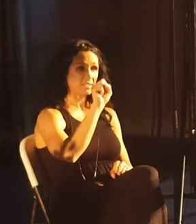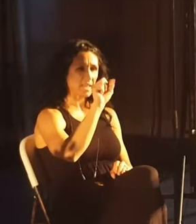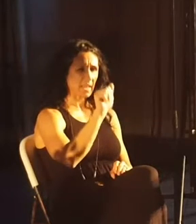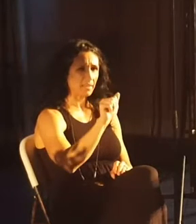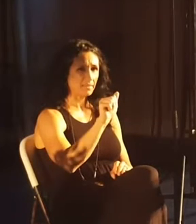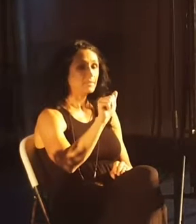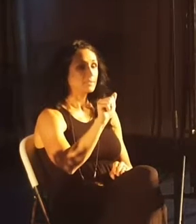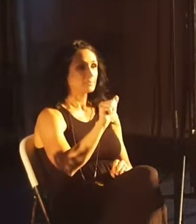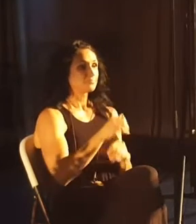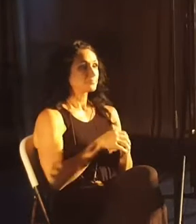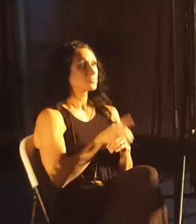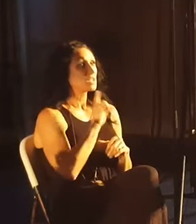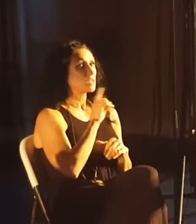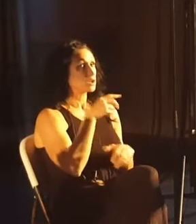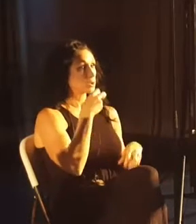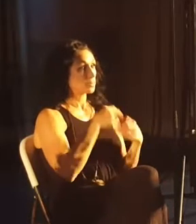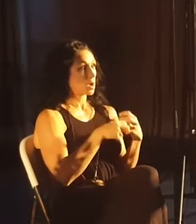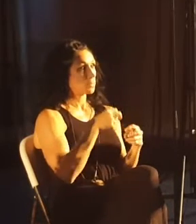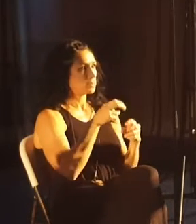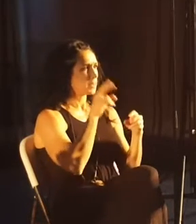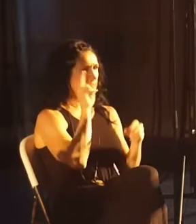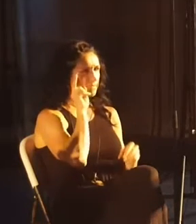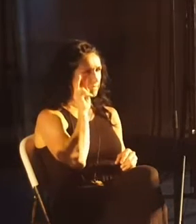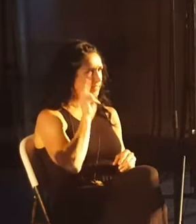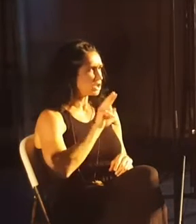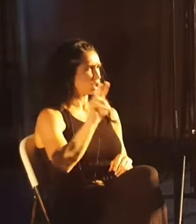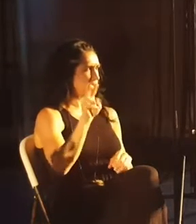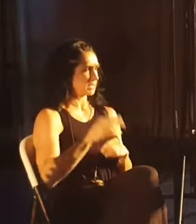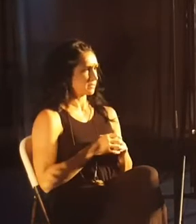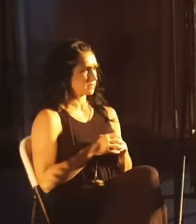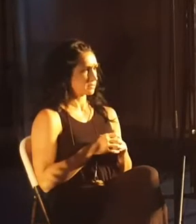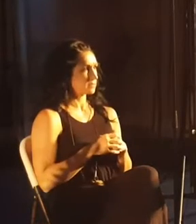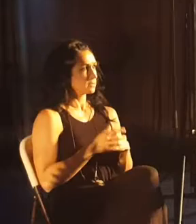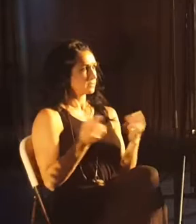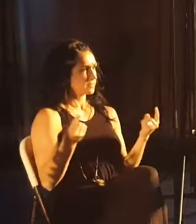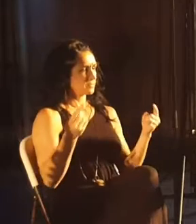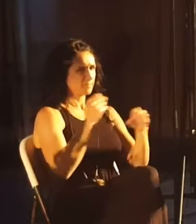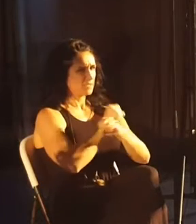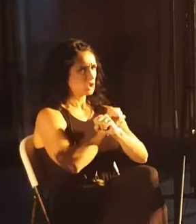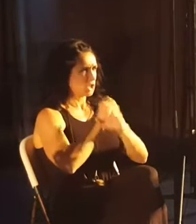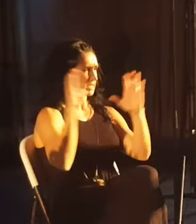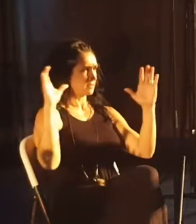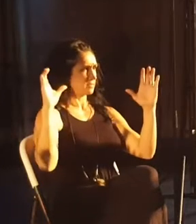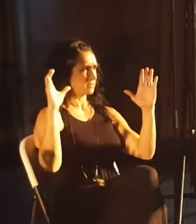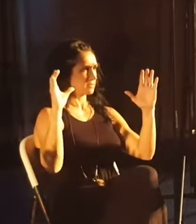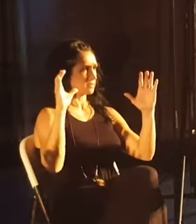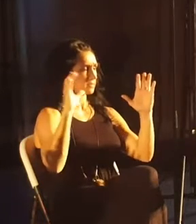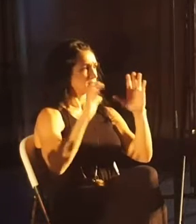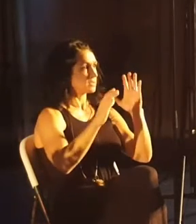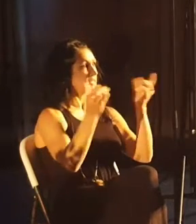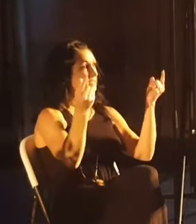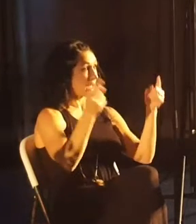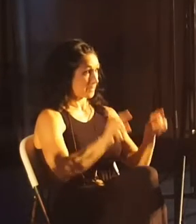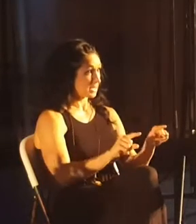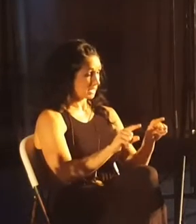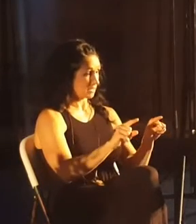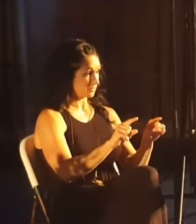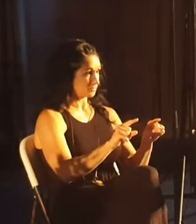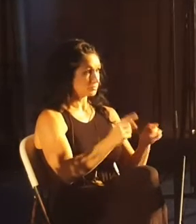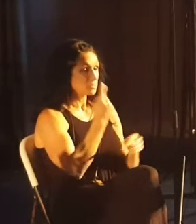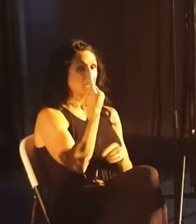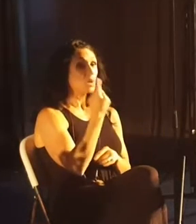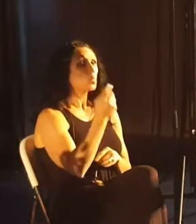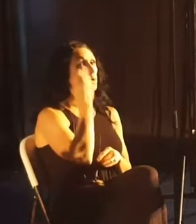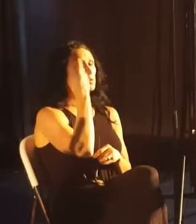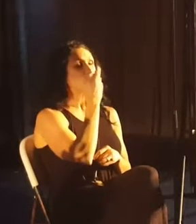Colossians. There's a, there's a problem of vision that's beginning to happen here with the people in the Colossian church. And it's one of the